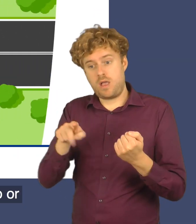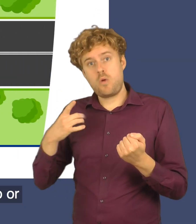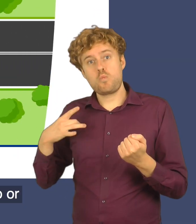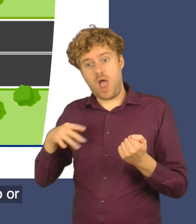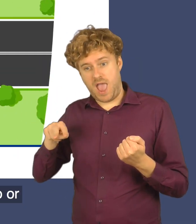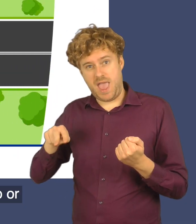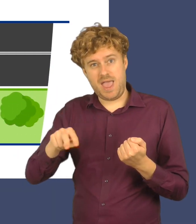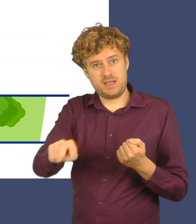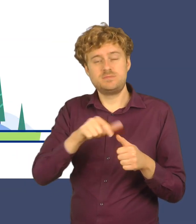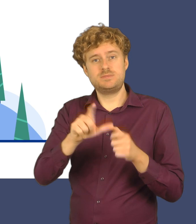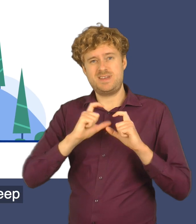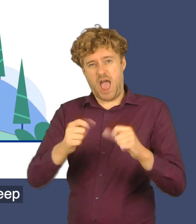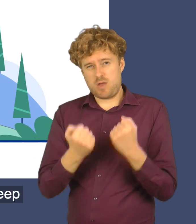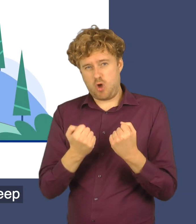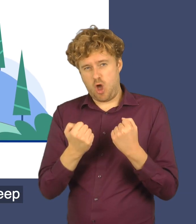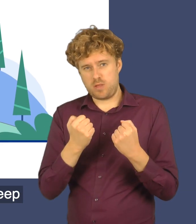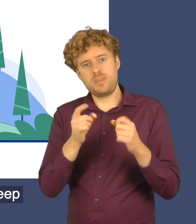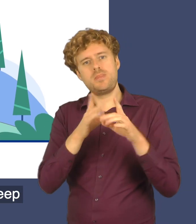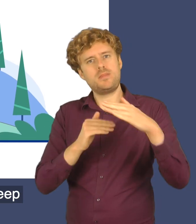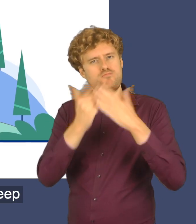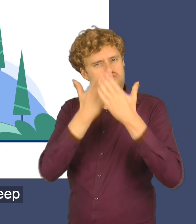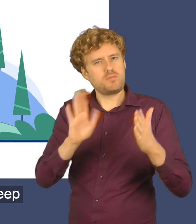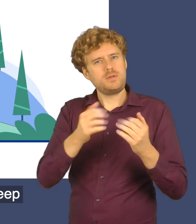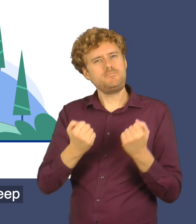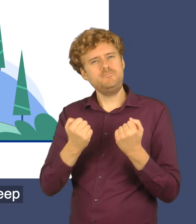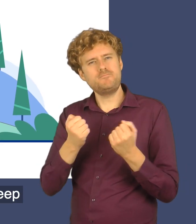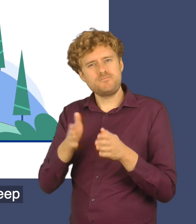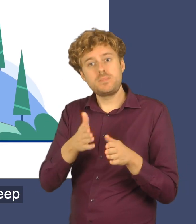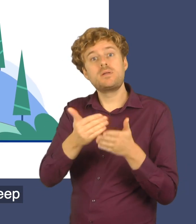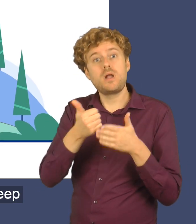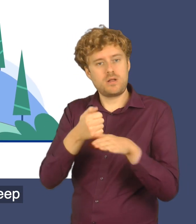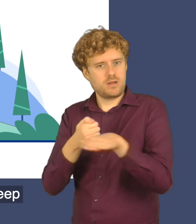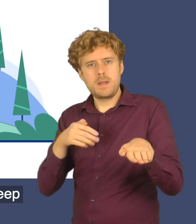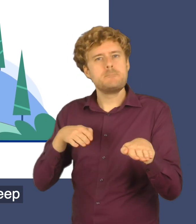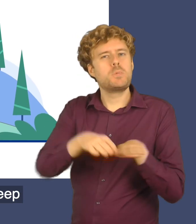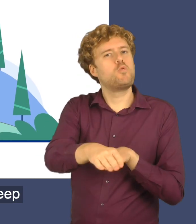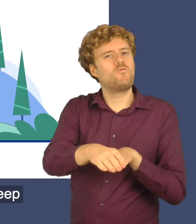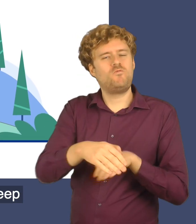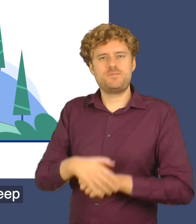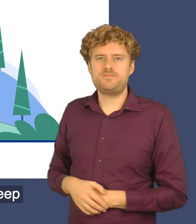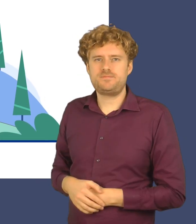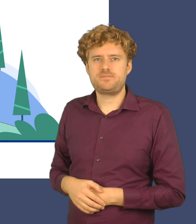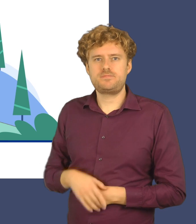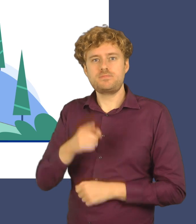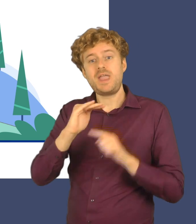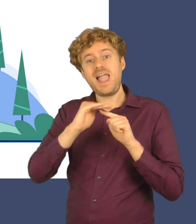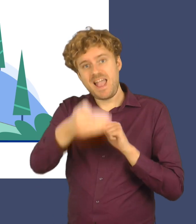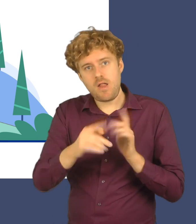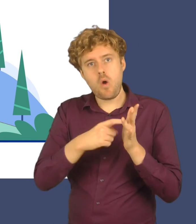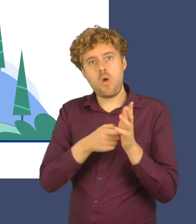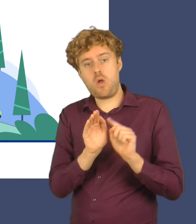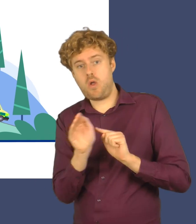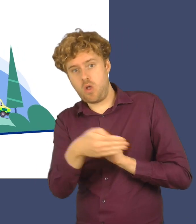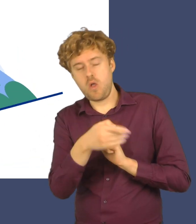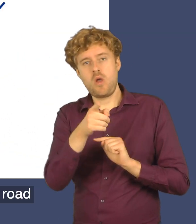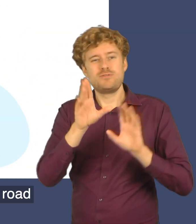to stop or move over. On the approach to a bend or the brow of a hill, keep going until there's a better view ahead and it's safe to pull over.